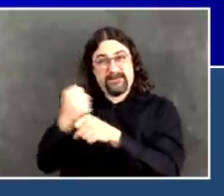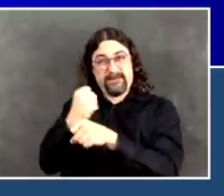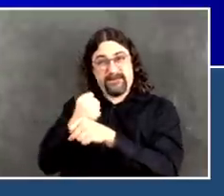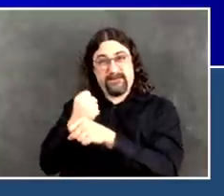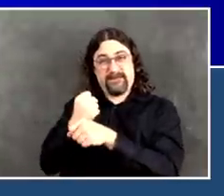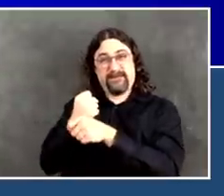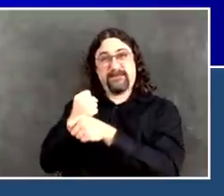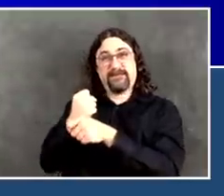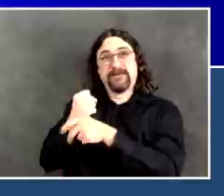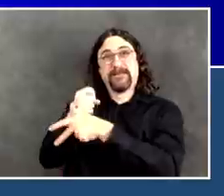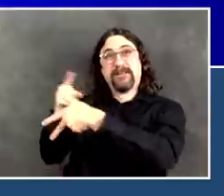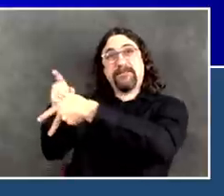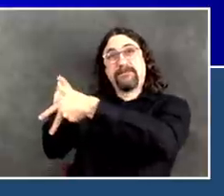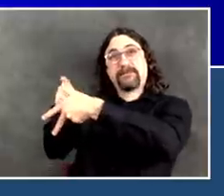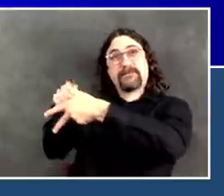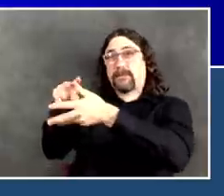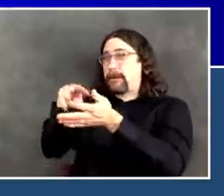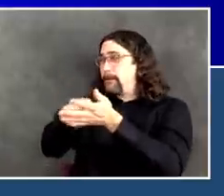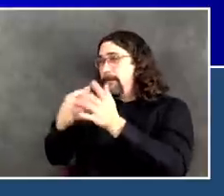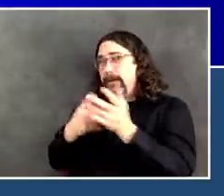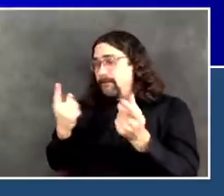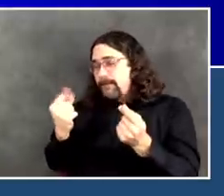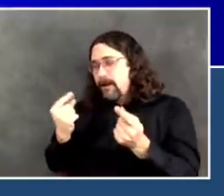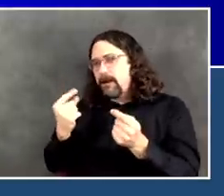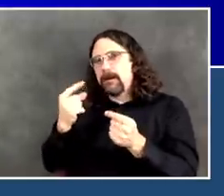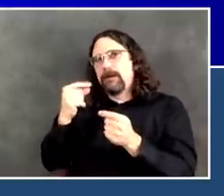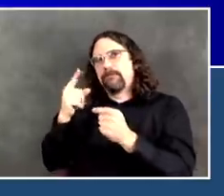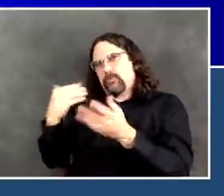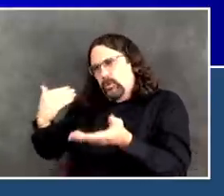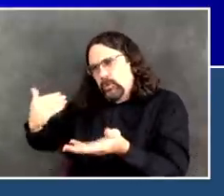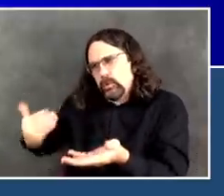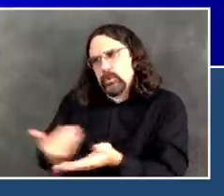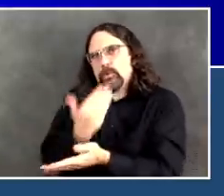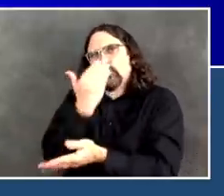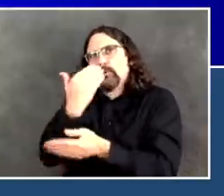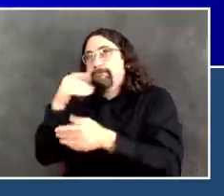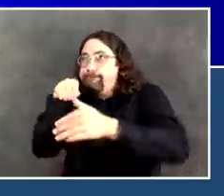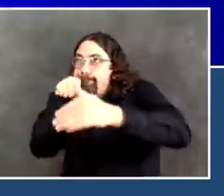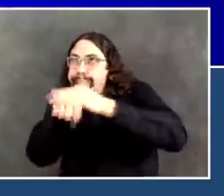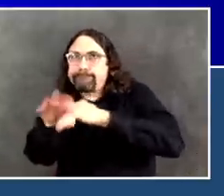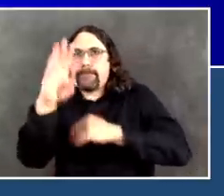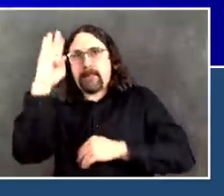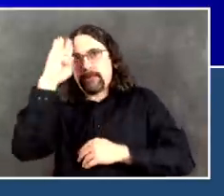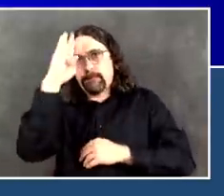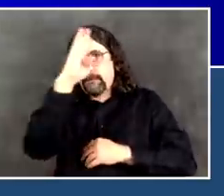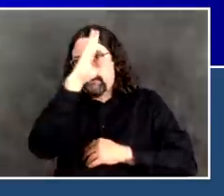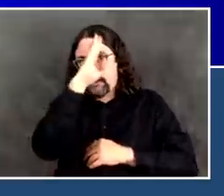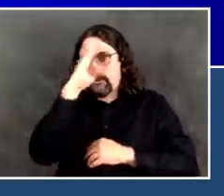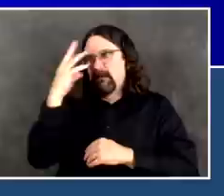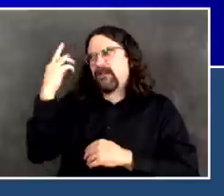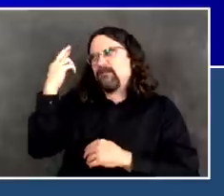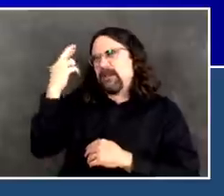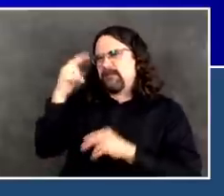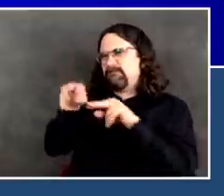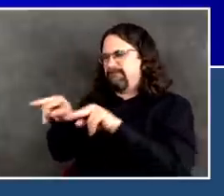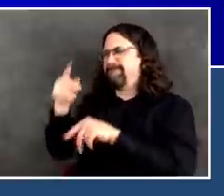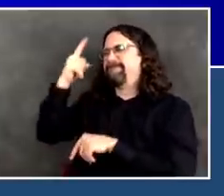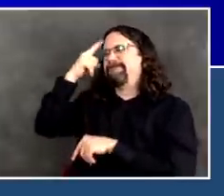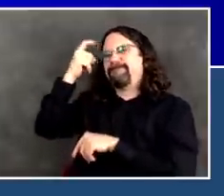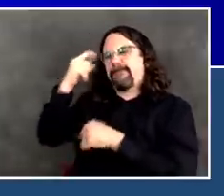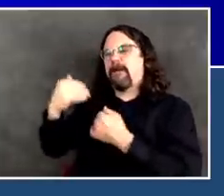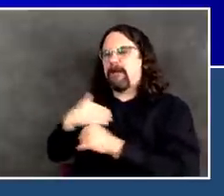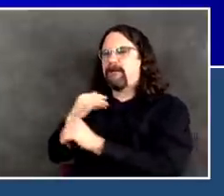related to COVID-19. And when we started this, showing you these particular